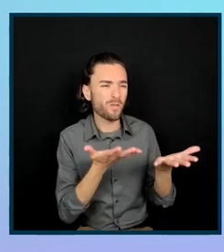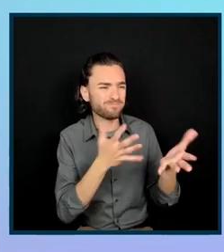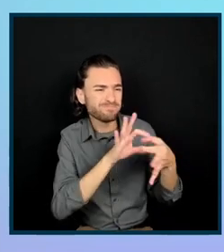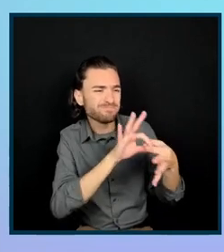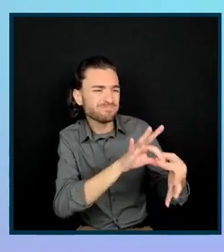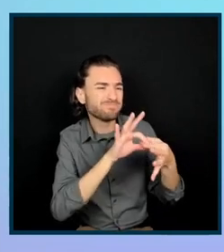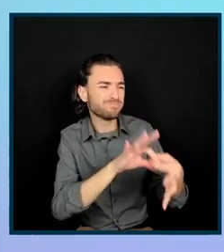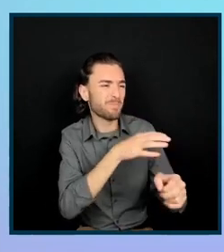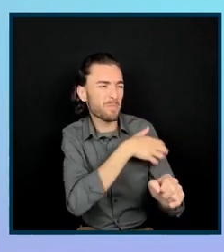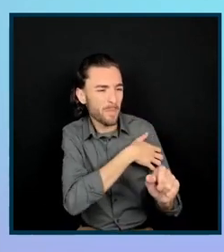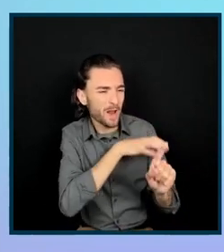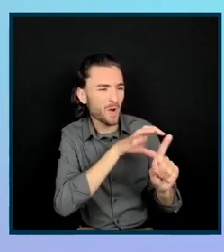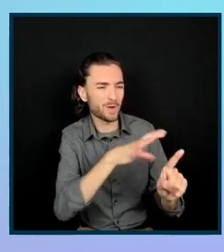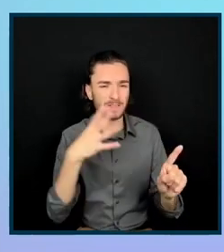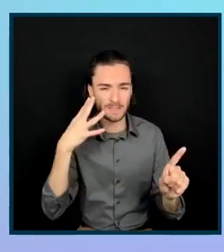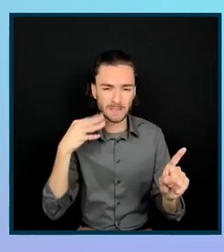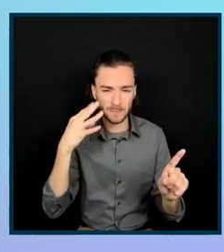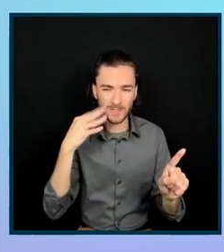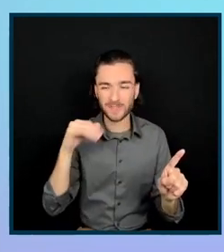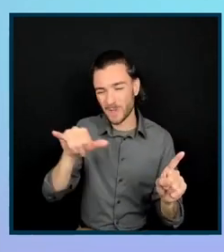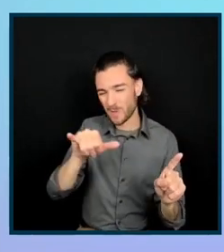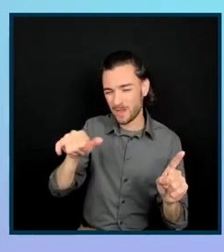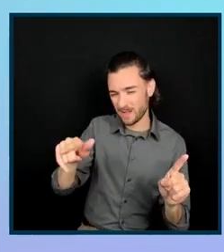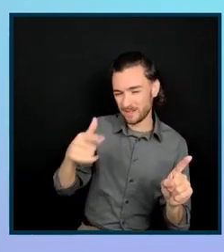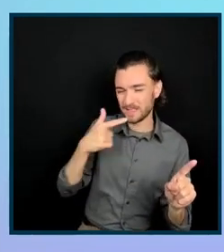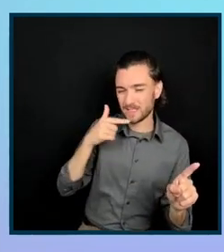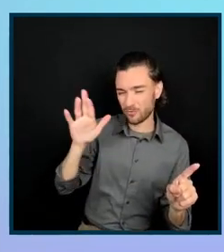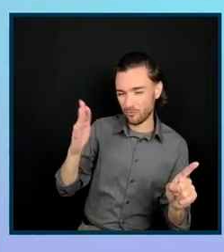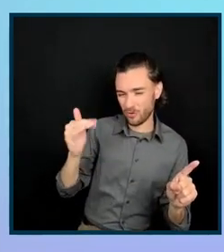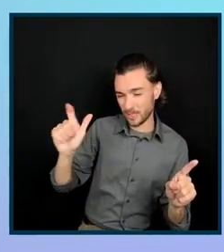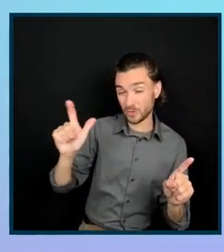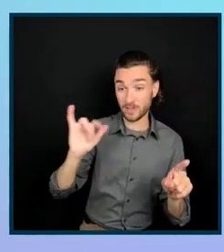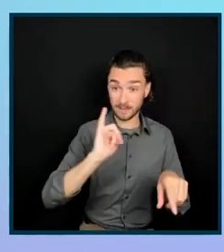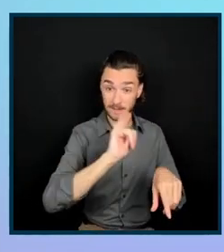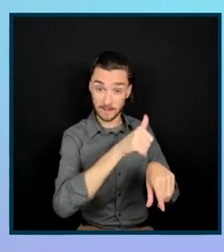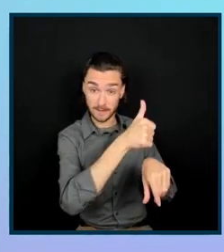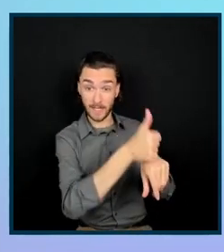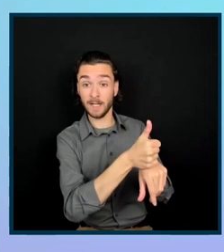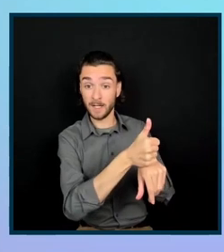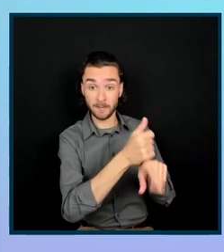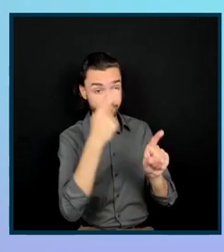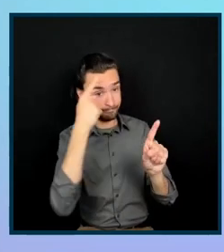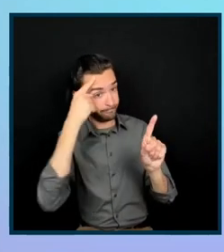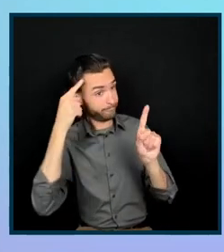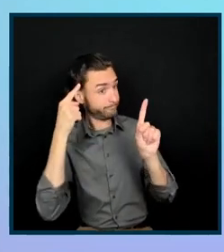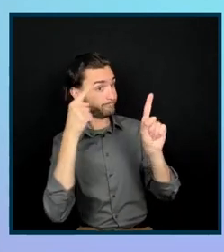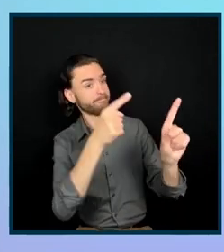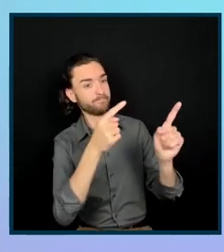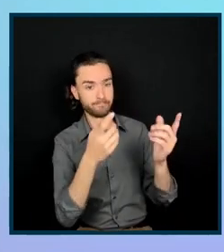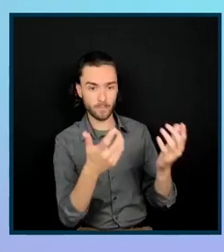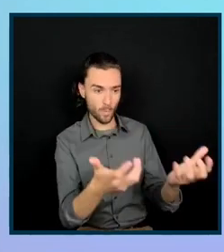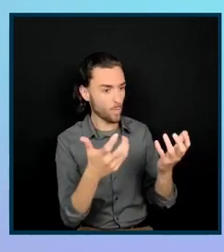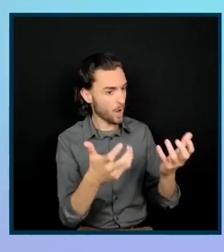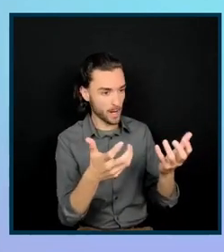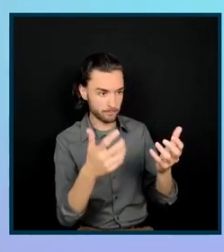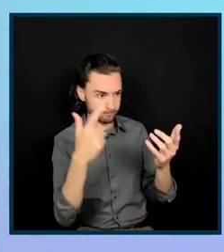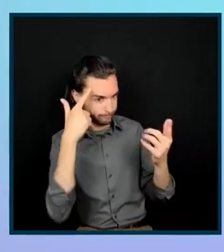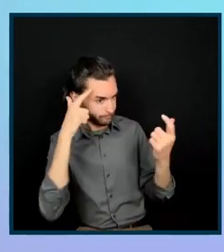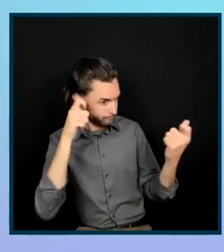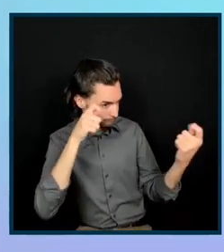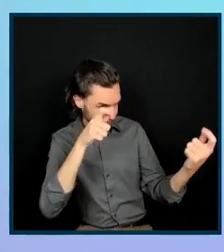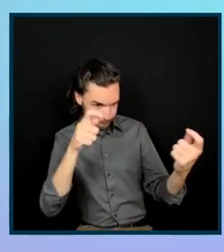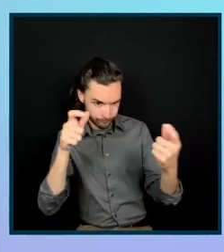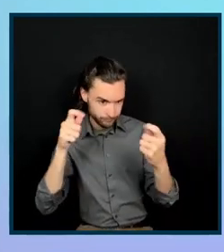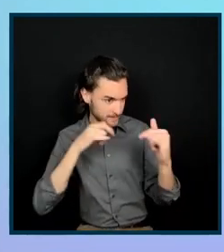when we do set up our training, again, like Rachel said in the presentation, we're really setting the stage for making sure that we're all on the same page with